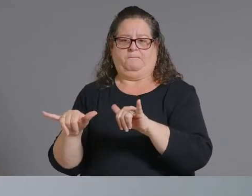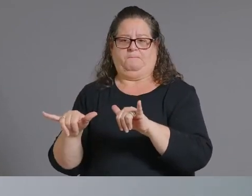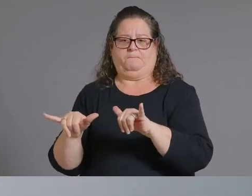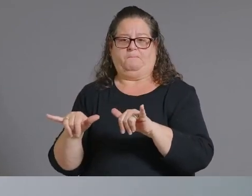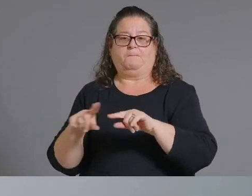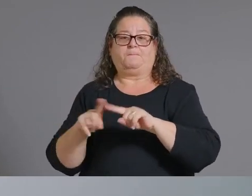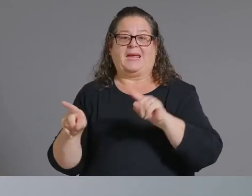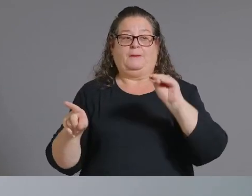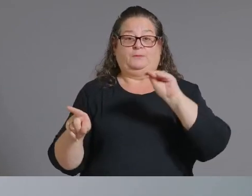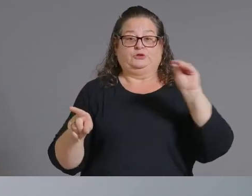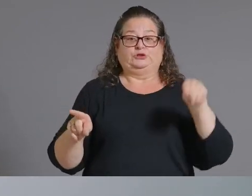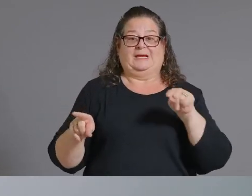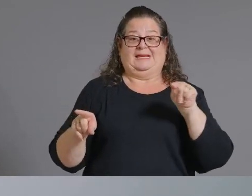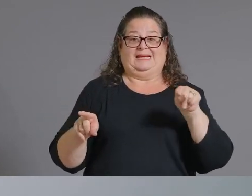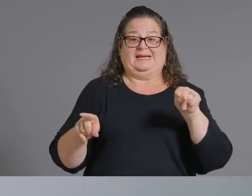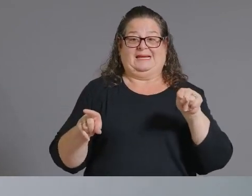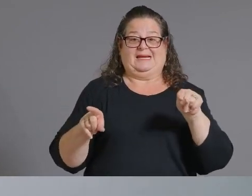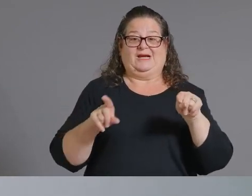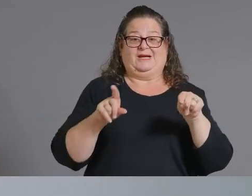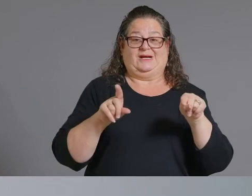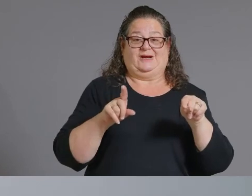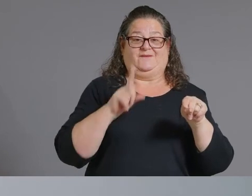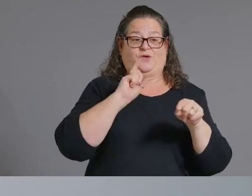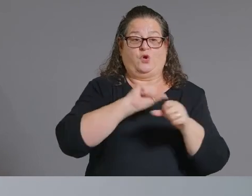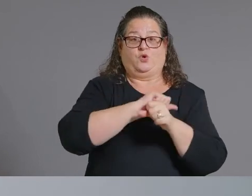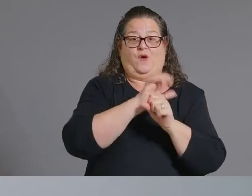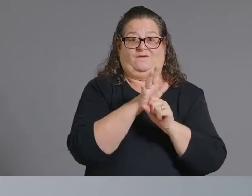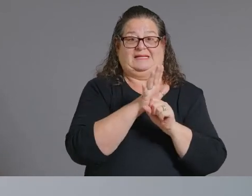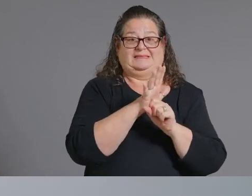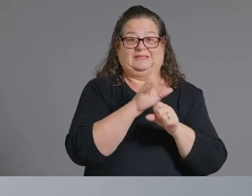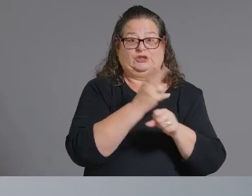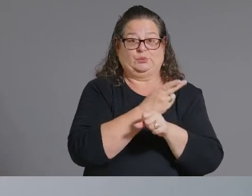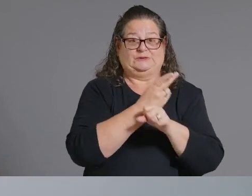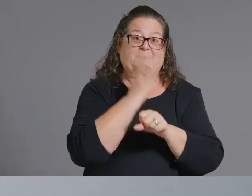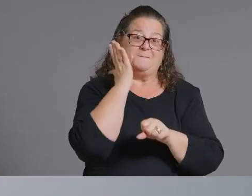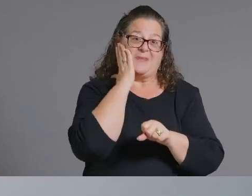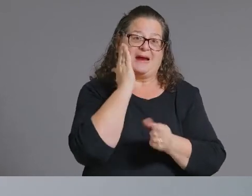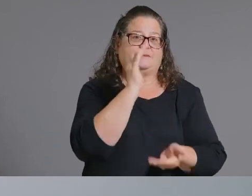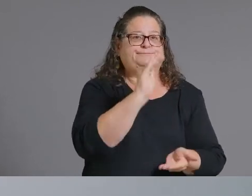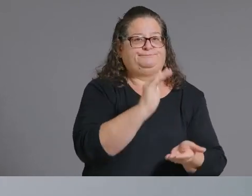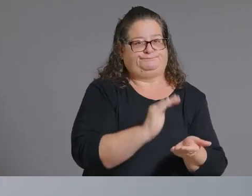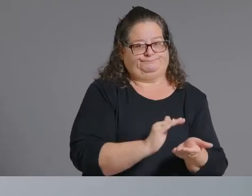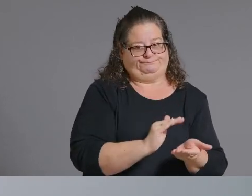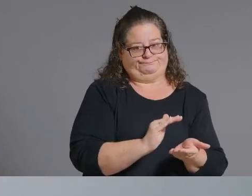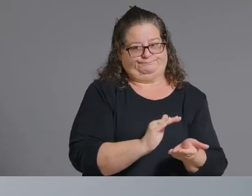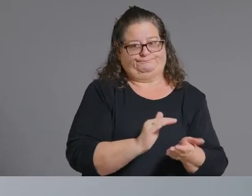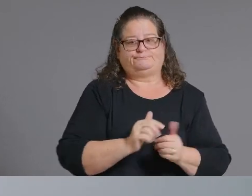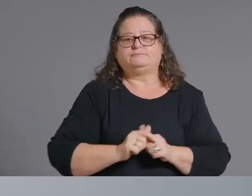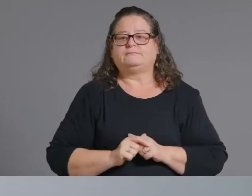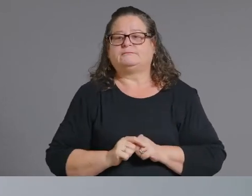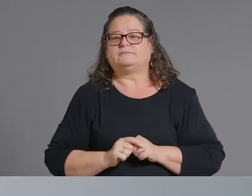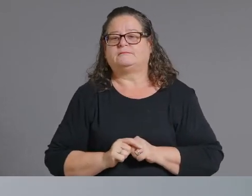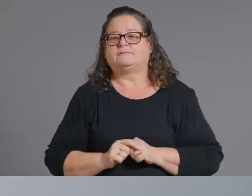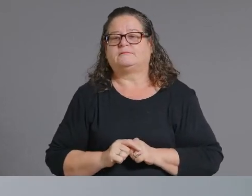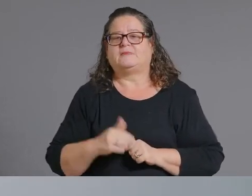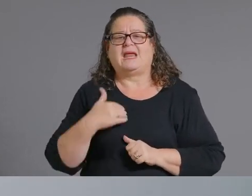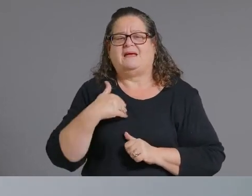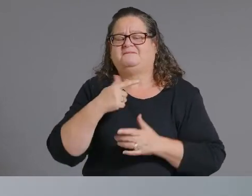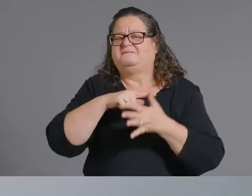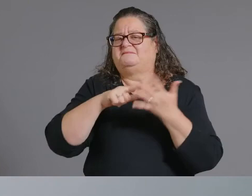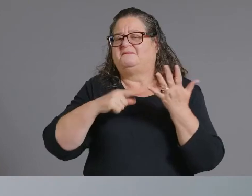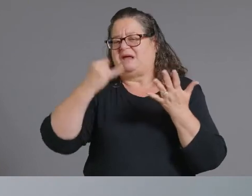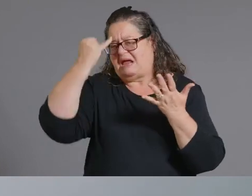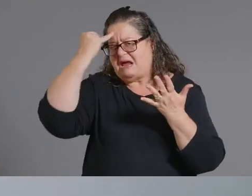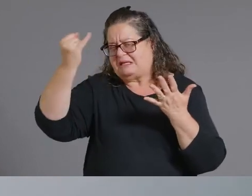um covet patients has reduced significantly and we have a couple of theories on on what that is one